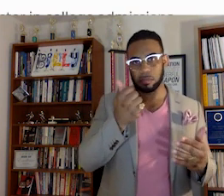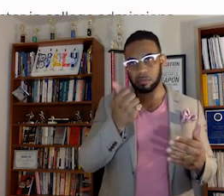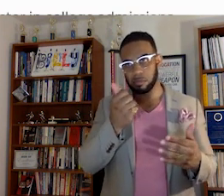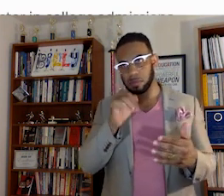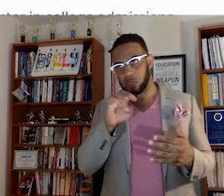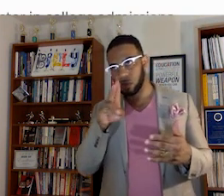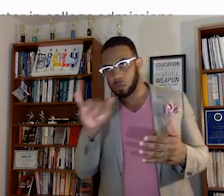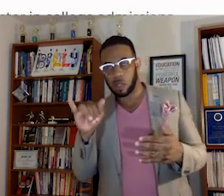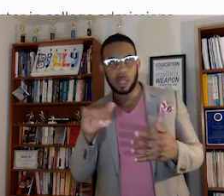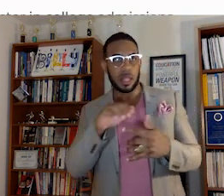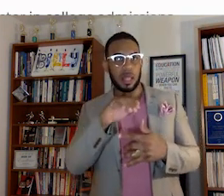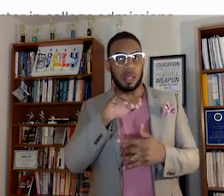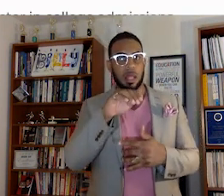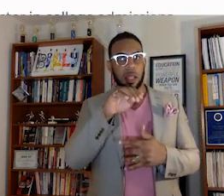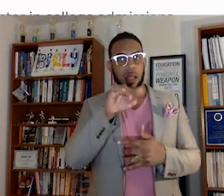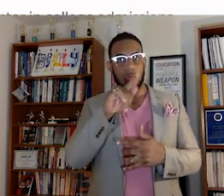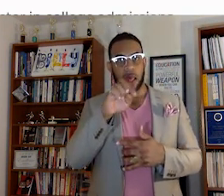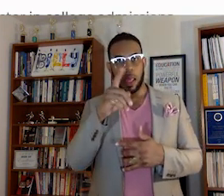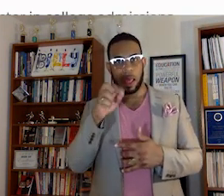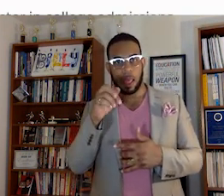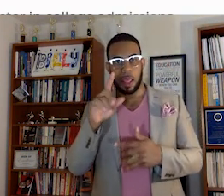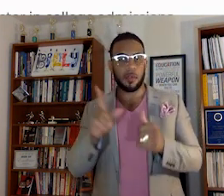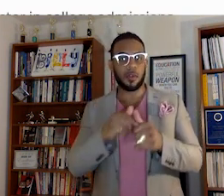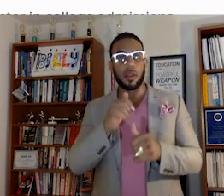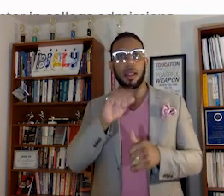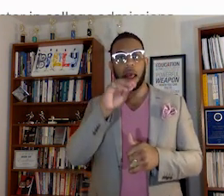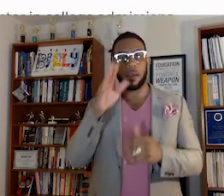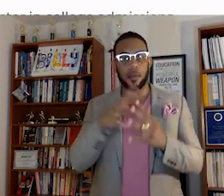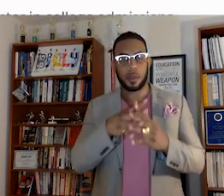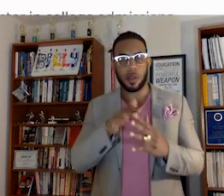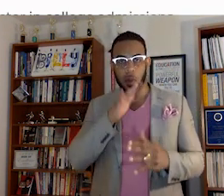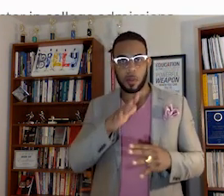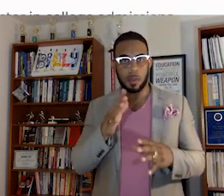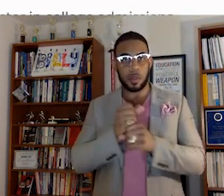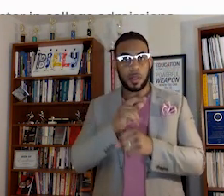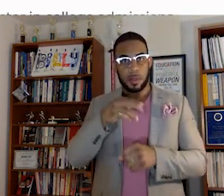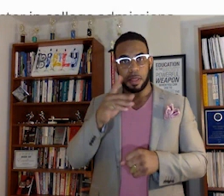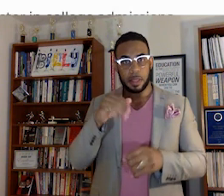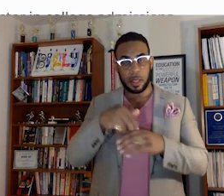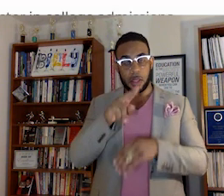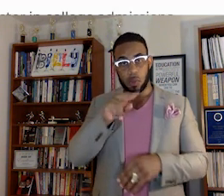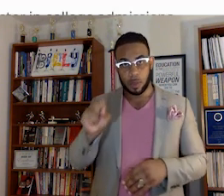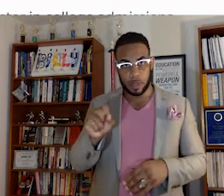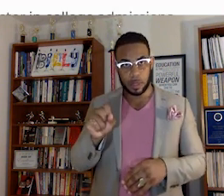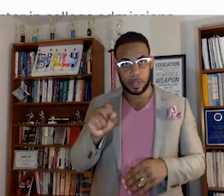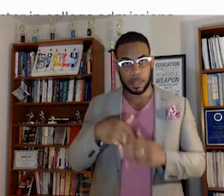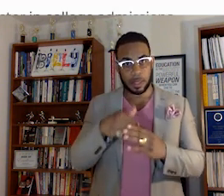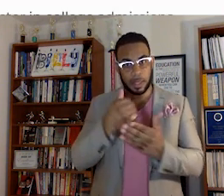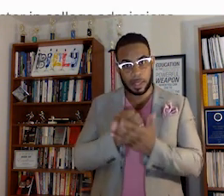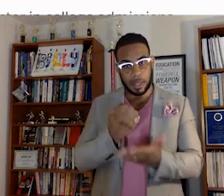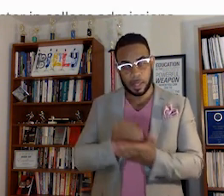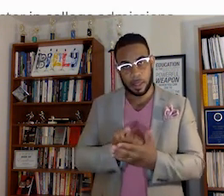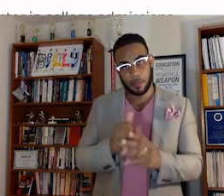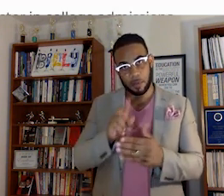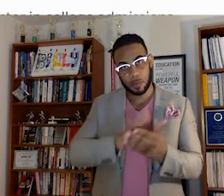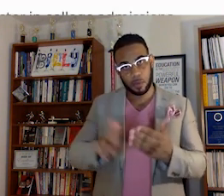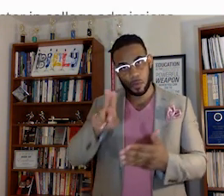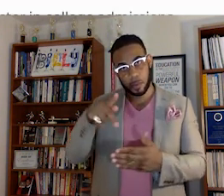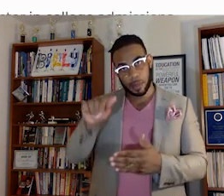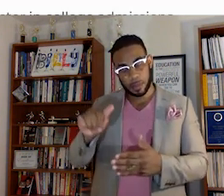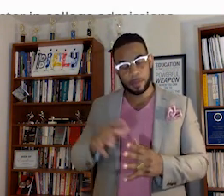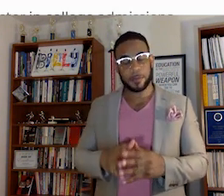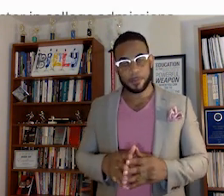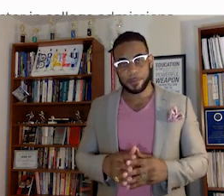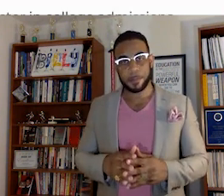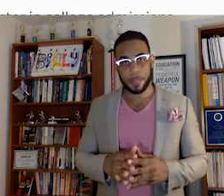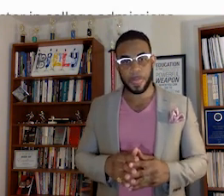Alexander is the first African American woman to receive a PhD in the US in economics from the University of Pennsylvania.